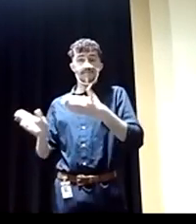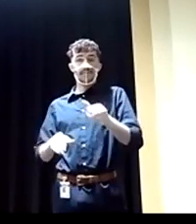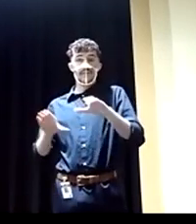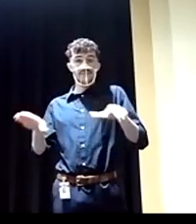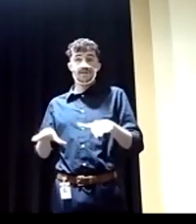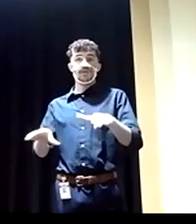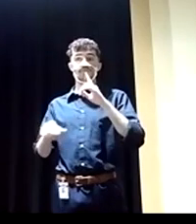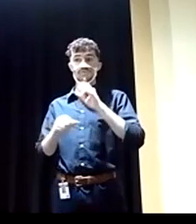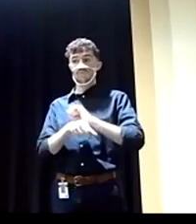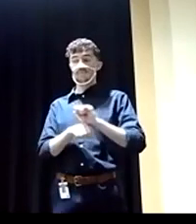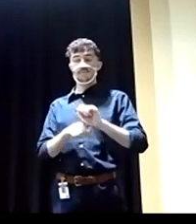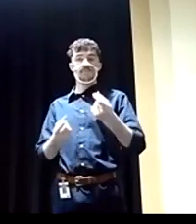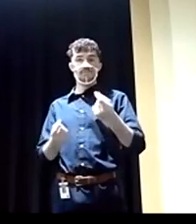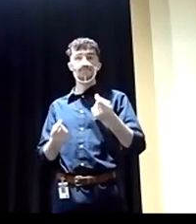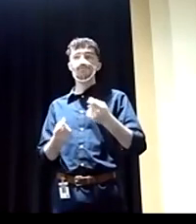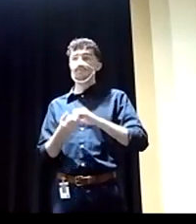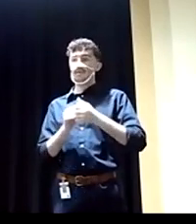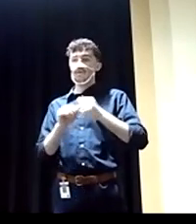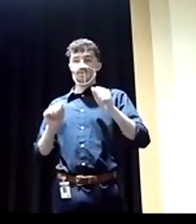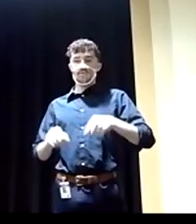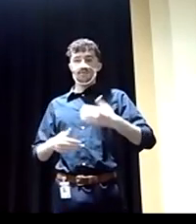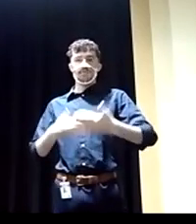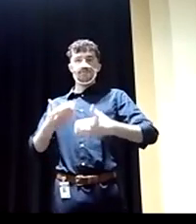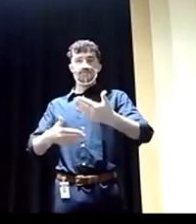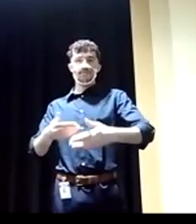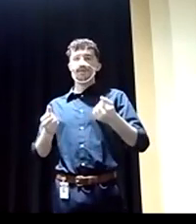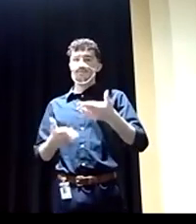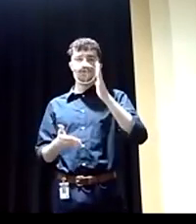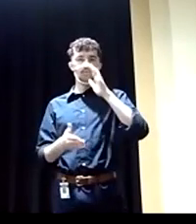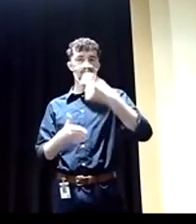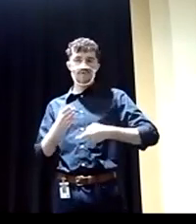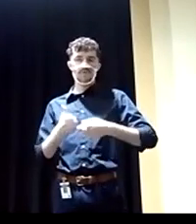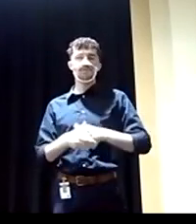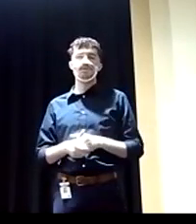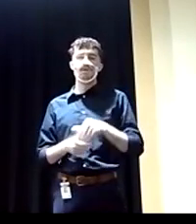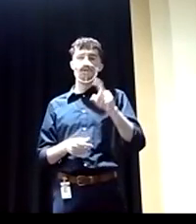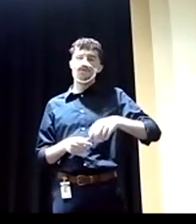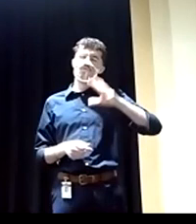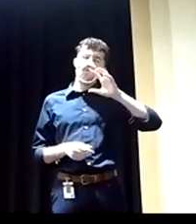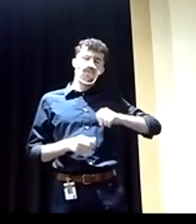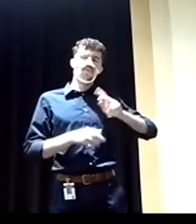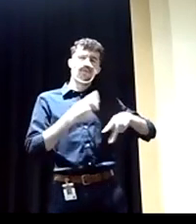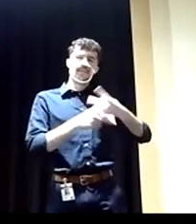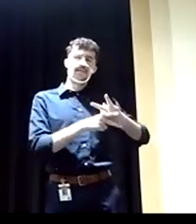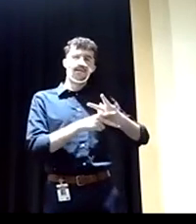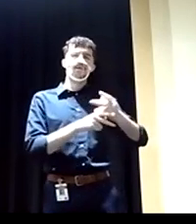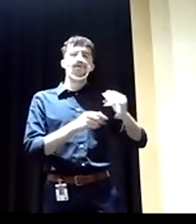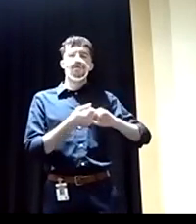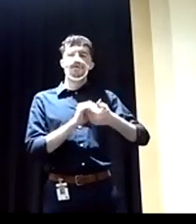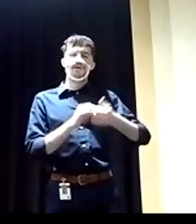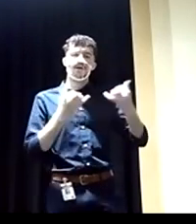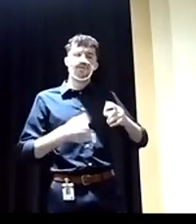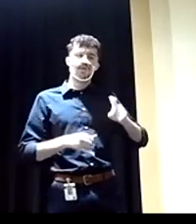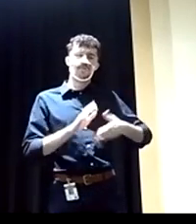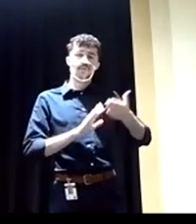a way to get the thing done with that plan and how much it's going to cost. We need to go back to the old way of doing business. I'm a 20 year